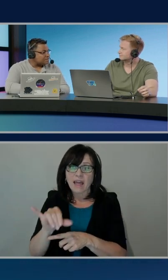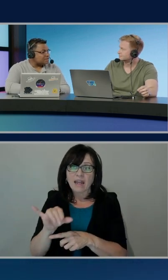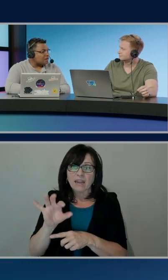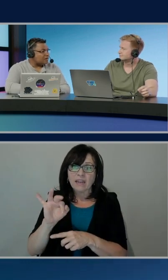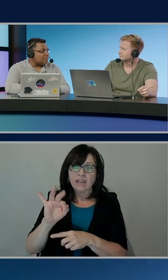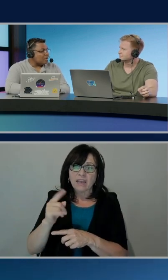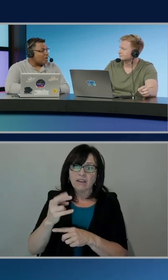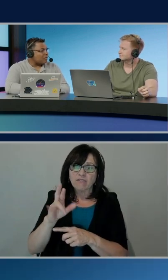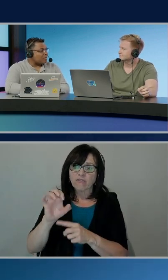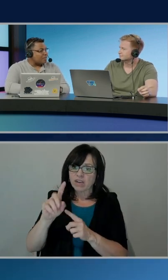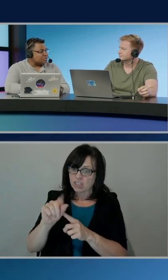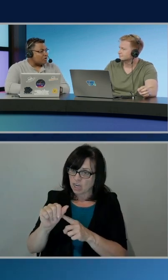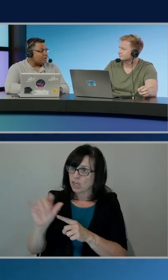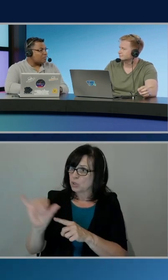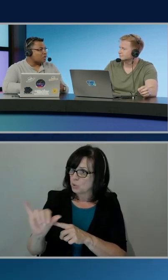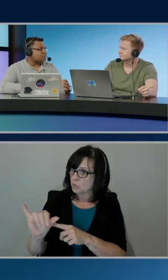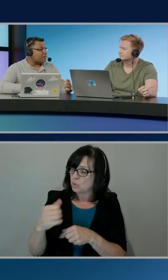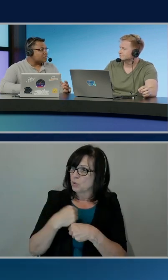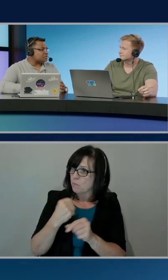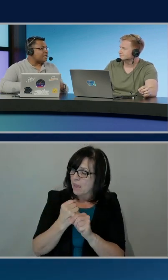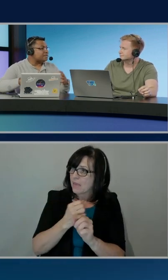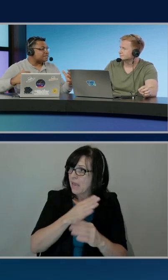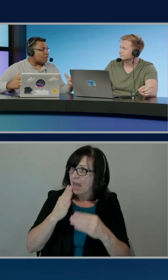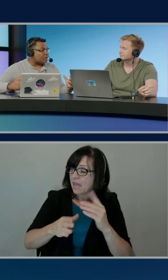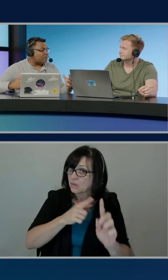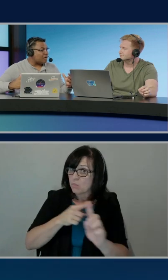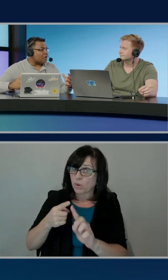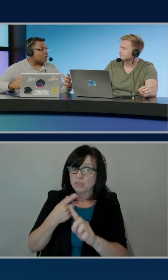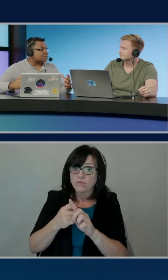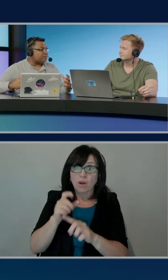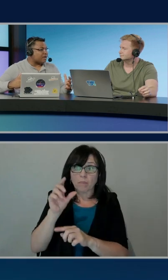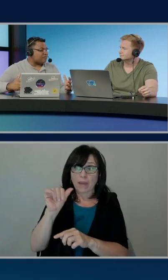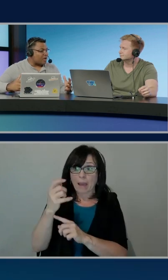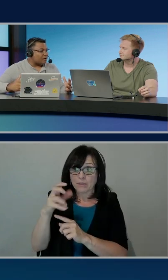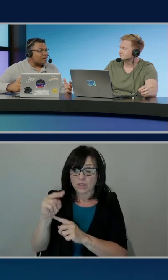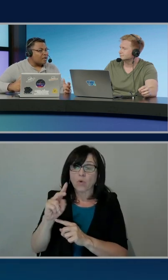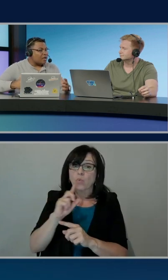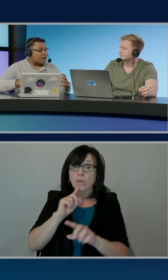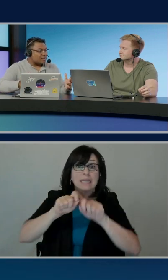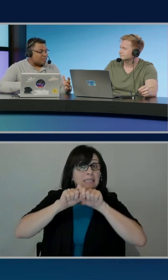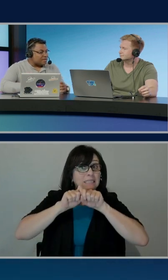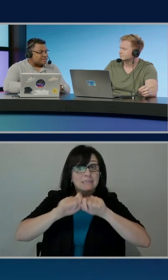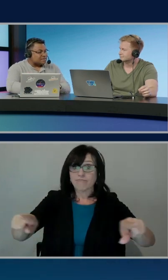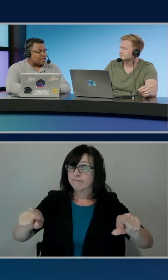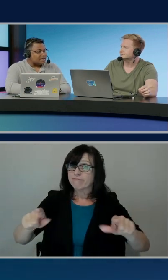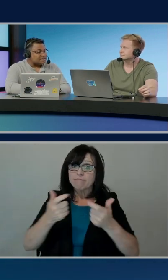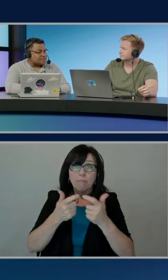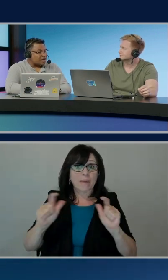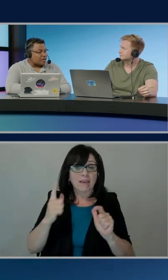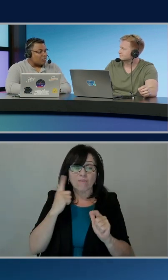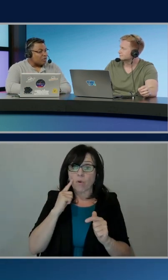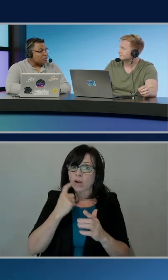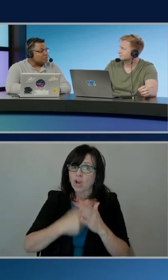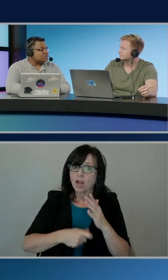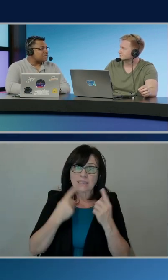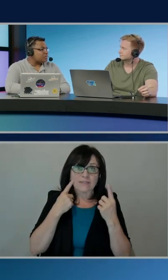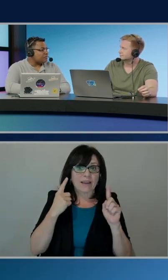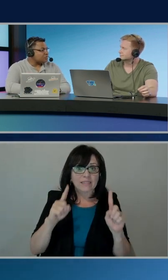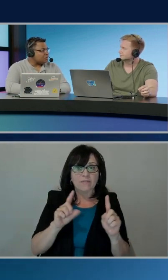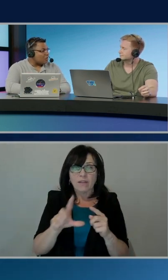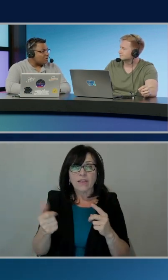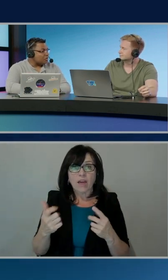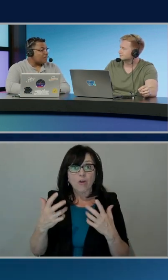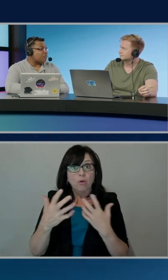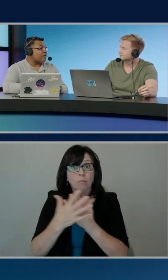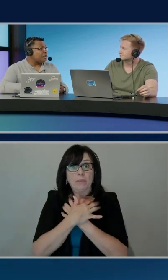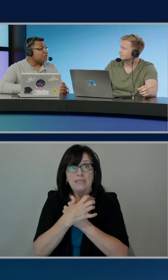endpoints from Amazon, Monks were able to scale this out in a very cost-effective manner. Another piece is when you use a staple